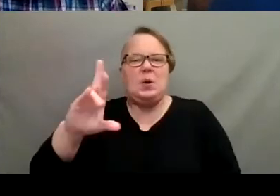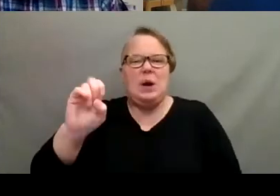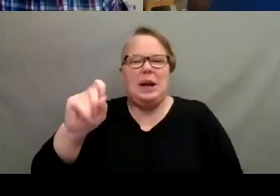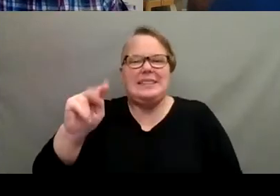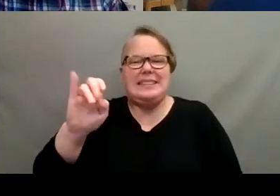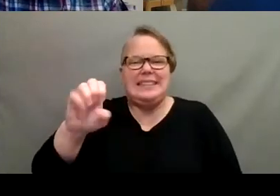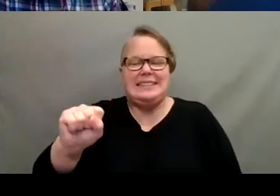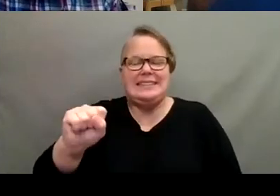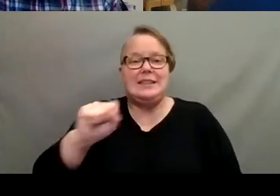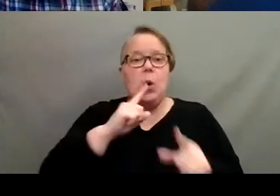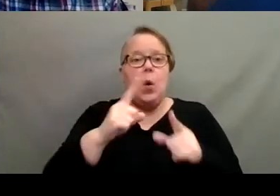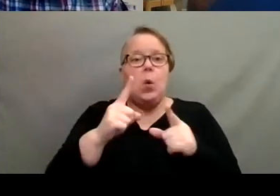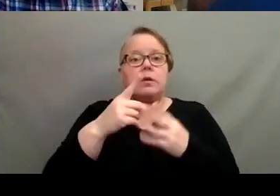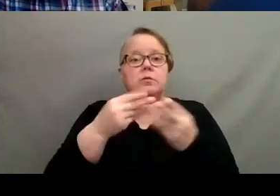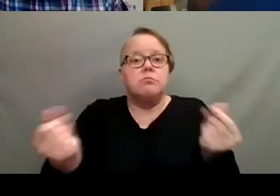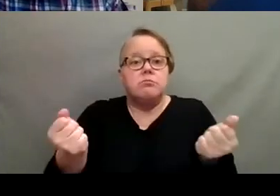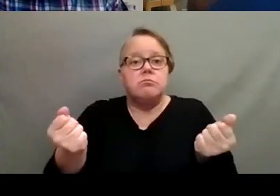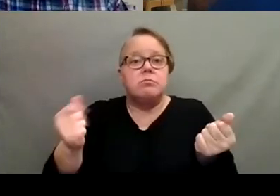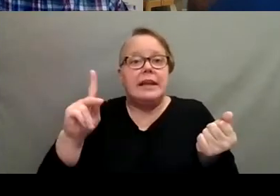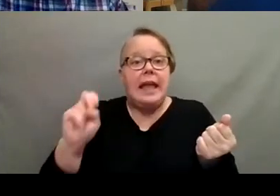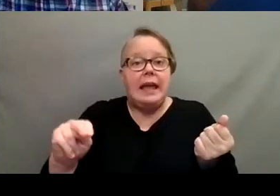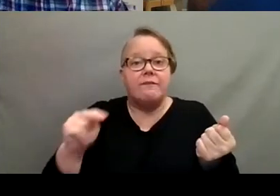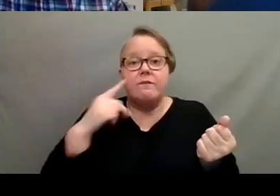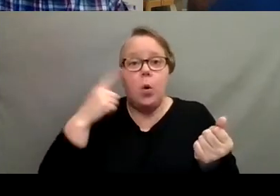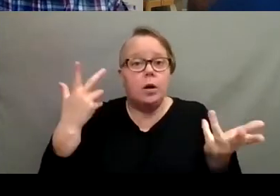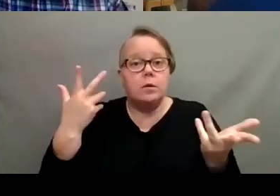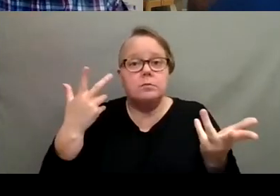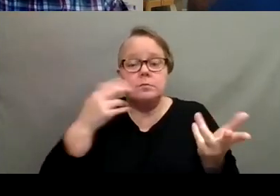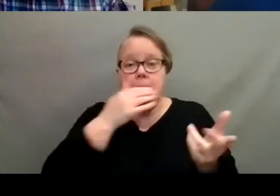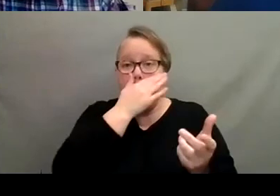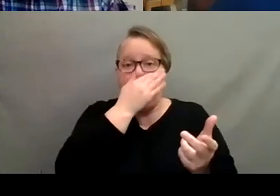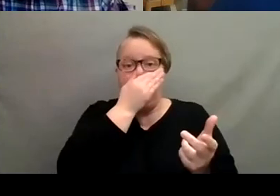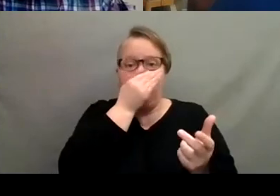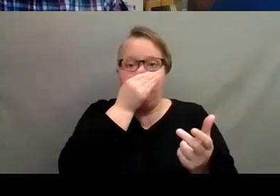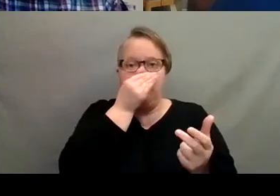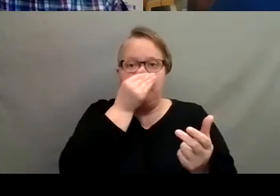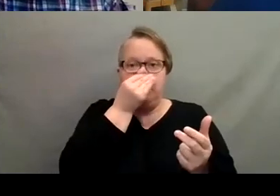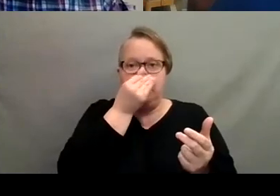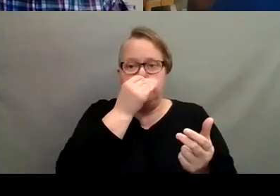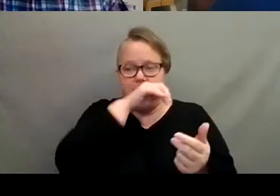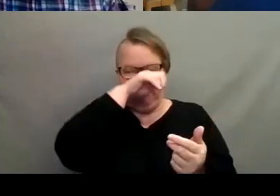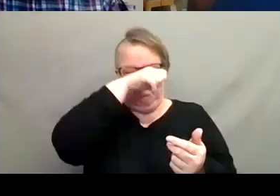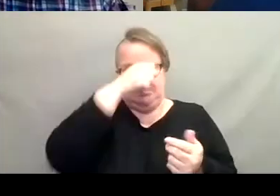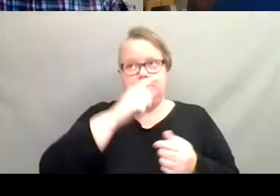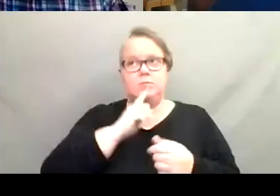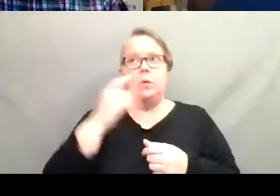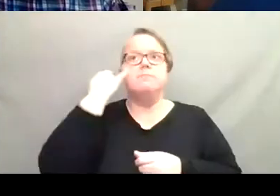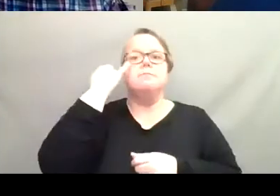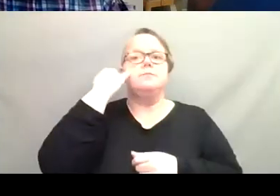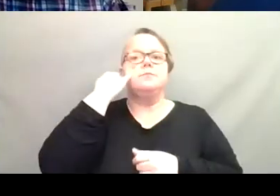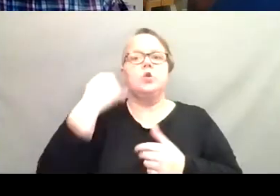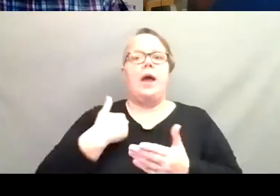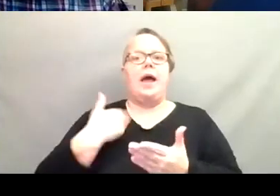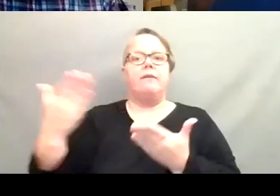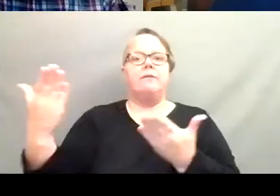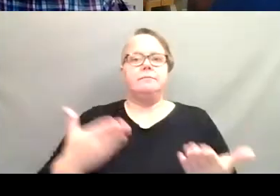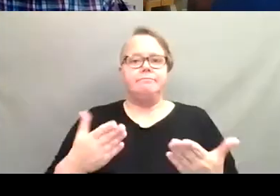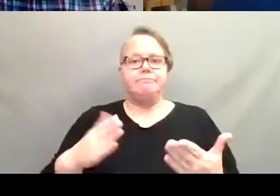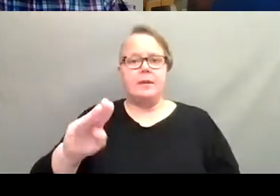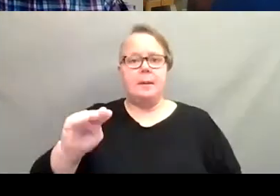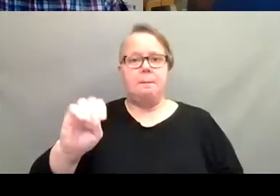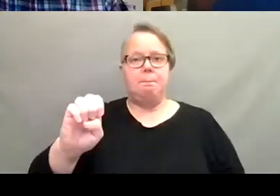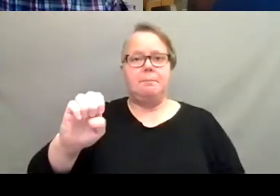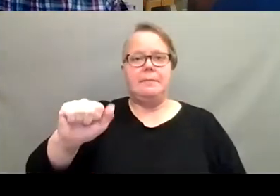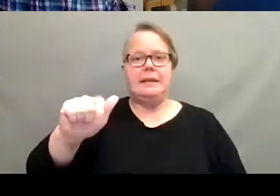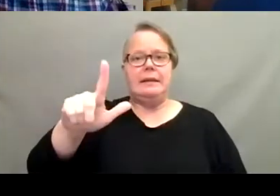remedy Ken? For. For, um, let's say you, you brought mealy bug into your, your house